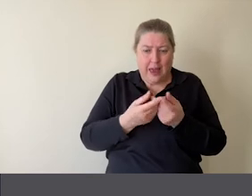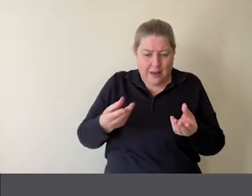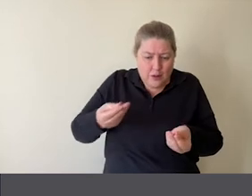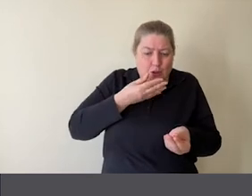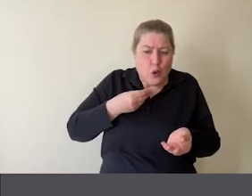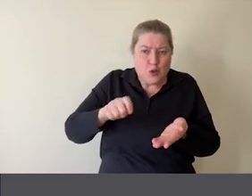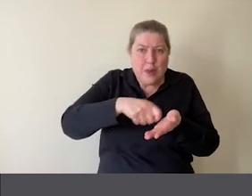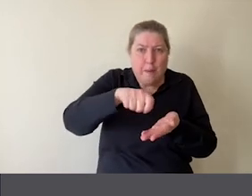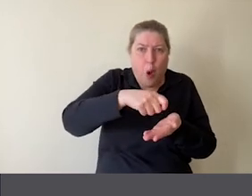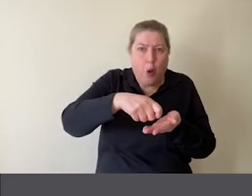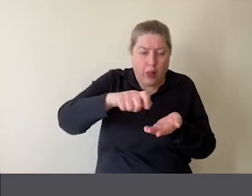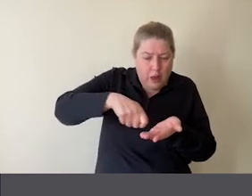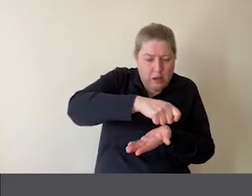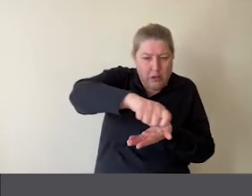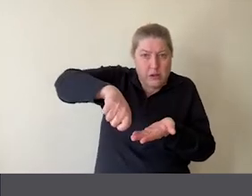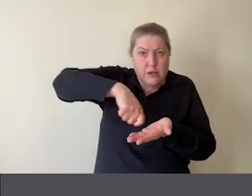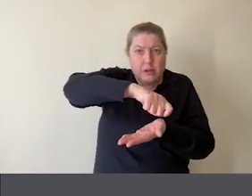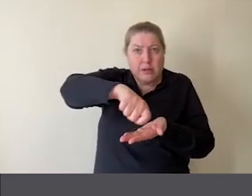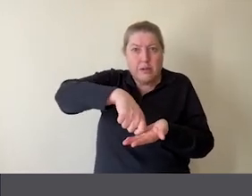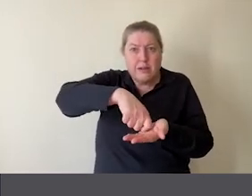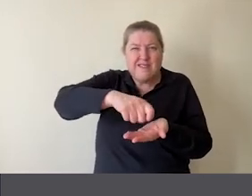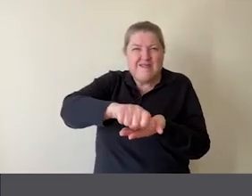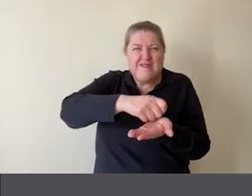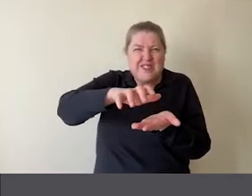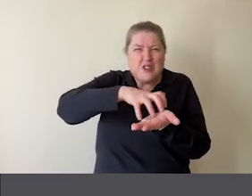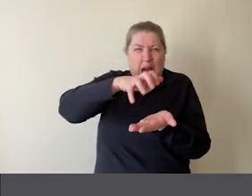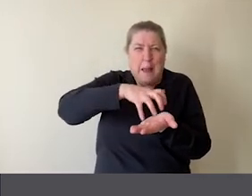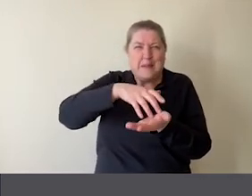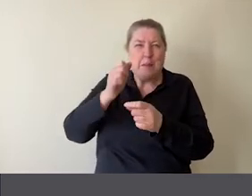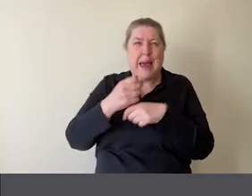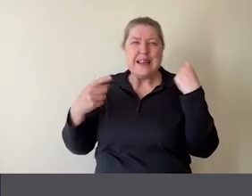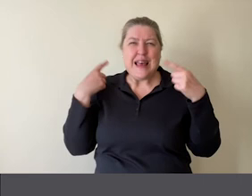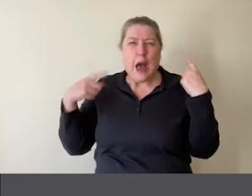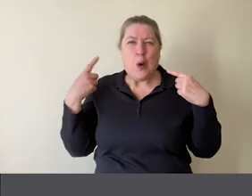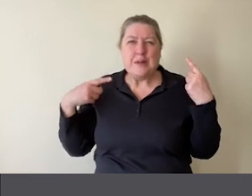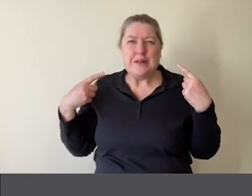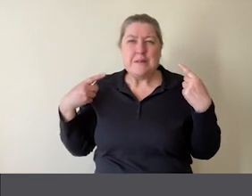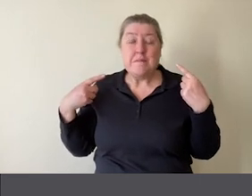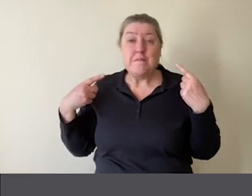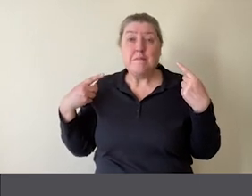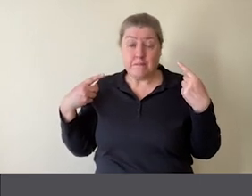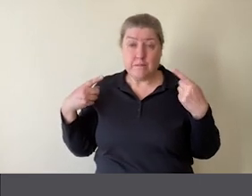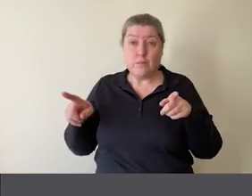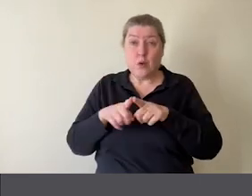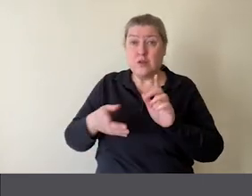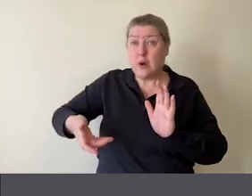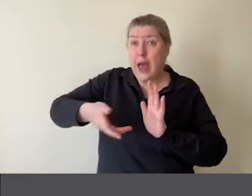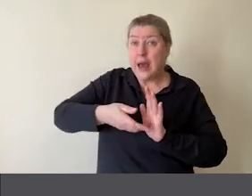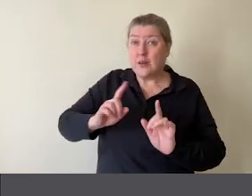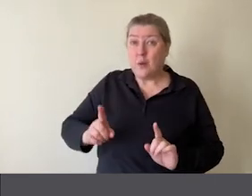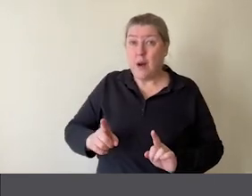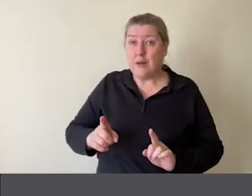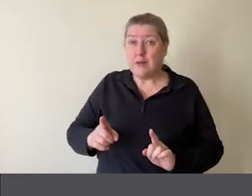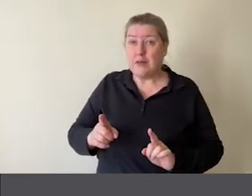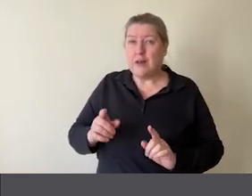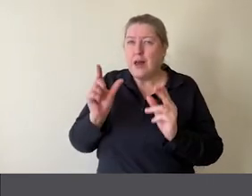We can move the spoon round. It scrapes, it makes a sound. We also added in a small piece of